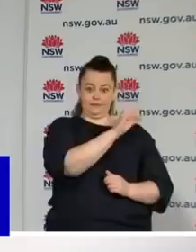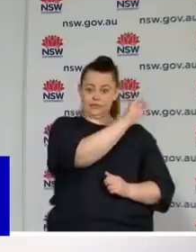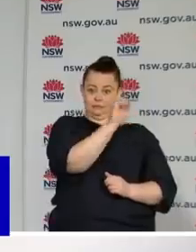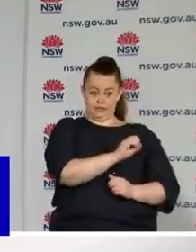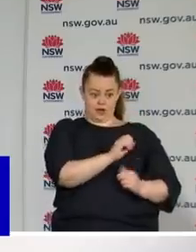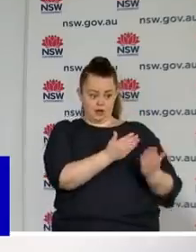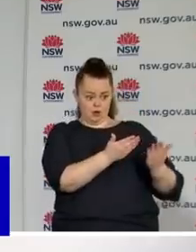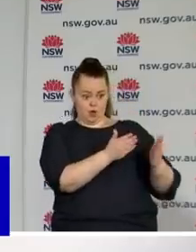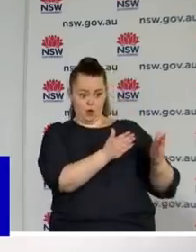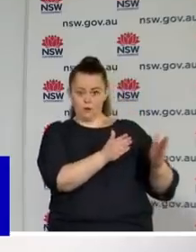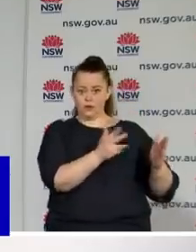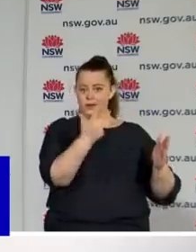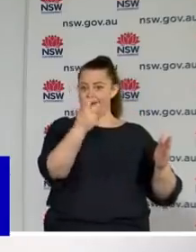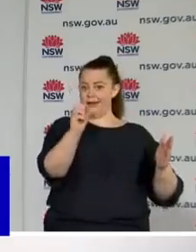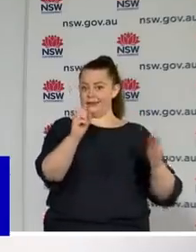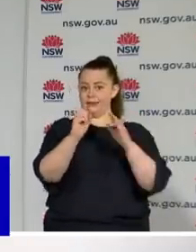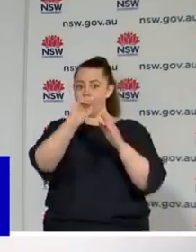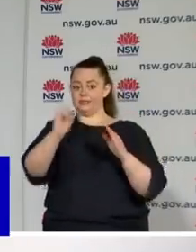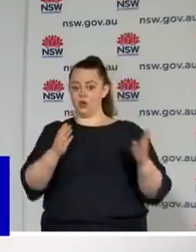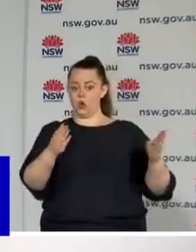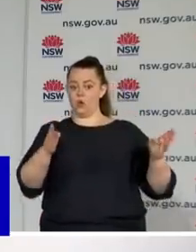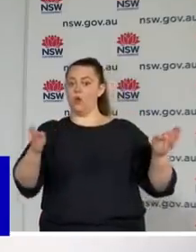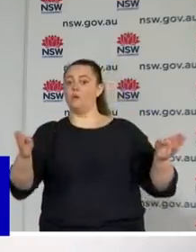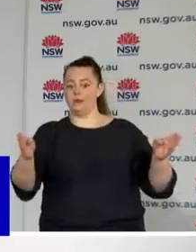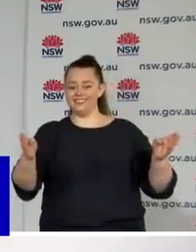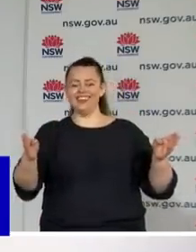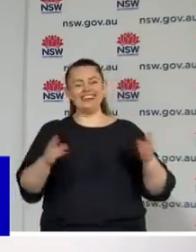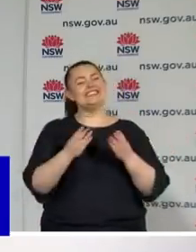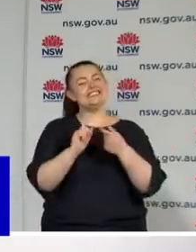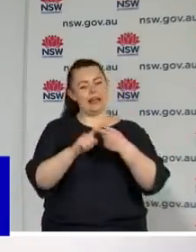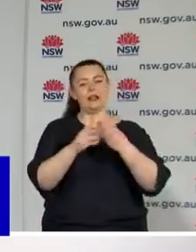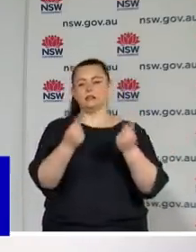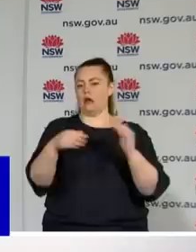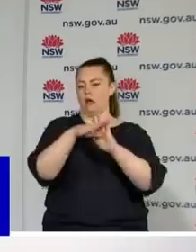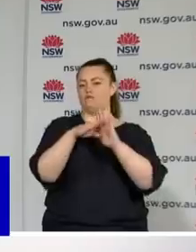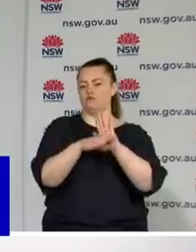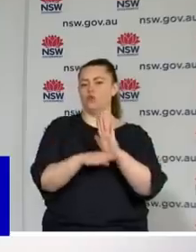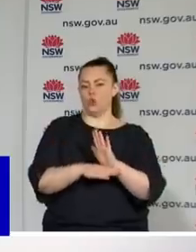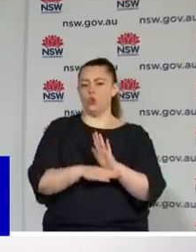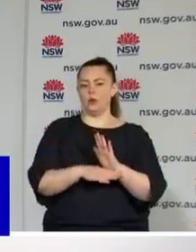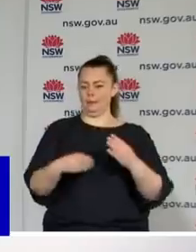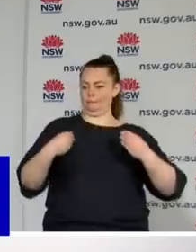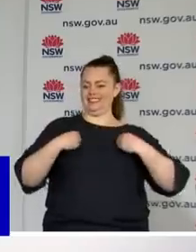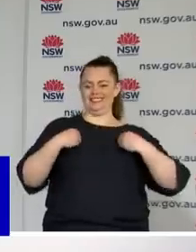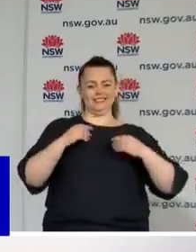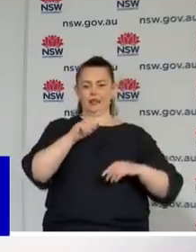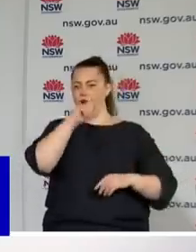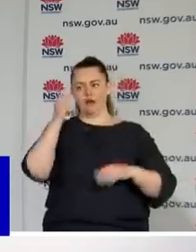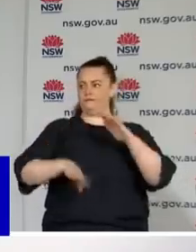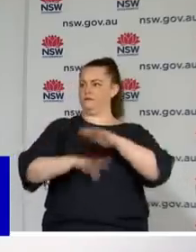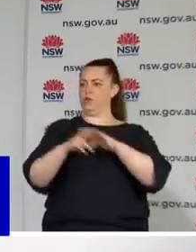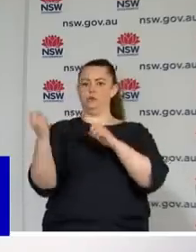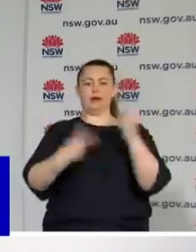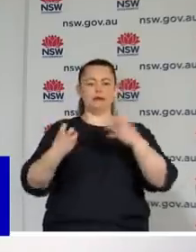that there will be still some restrictions in place that businesses will not be operating at full capacity. So by